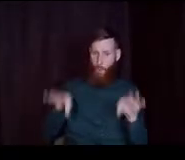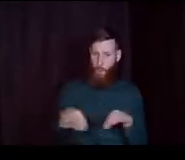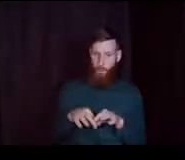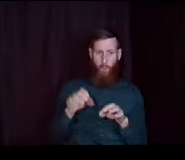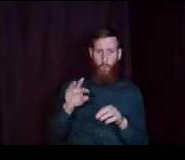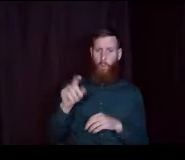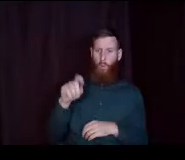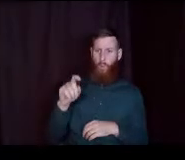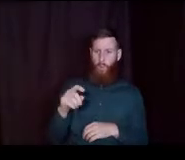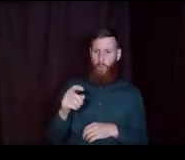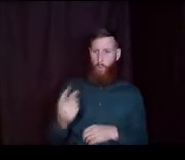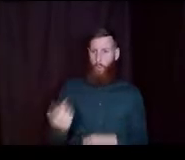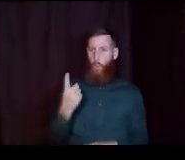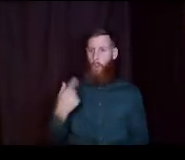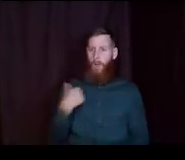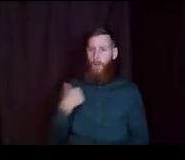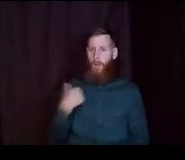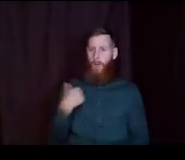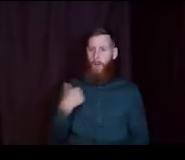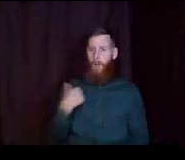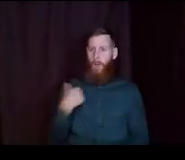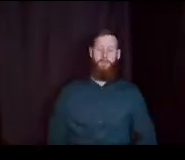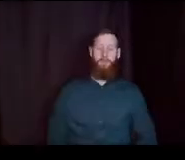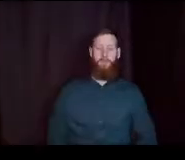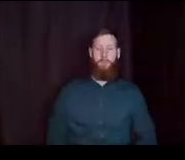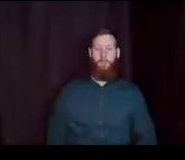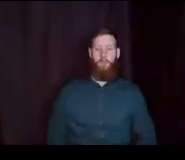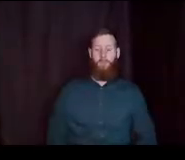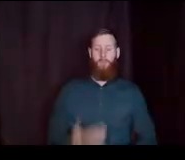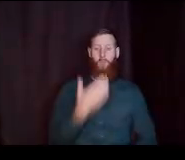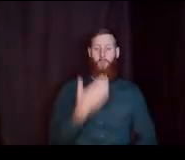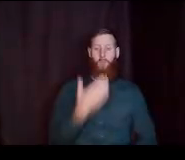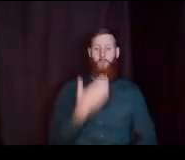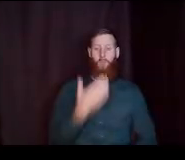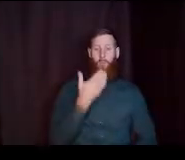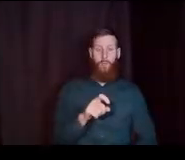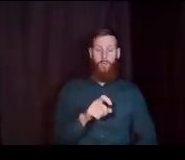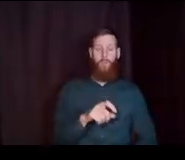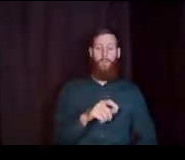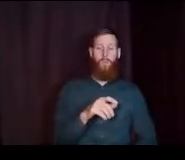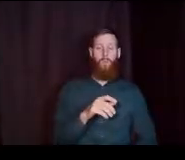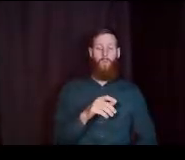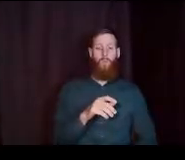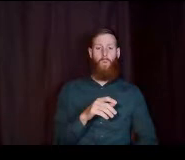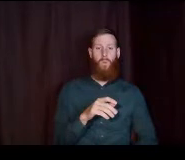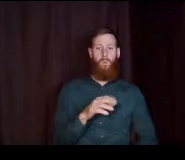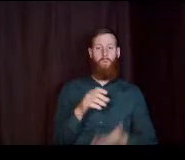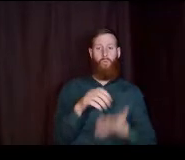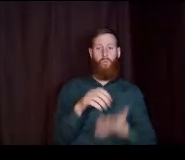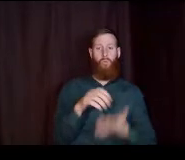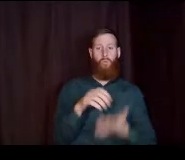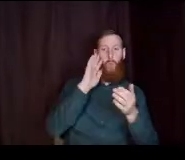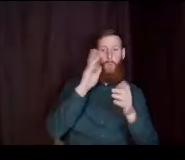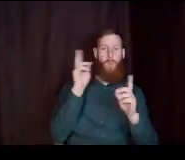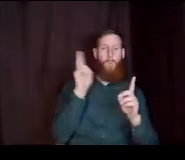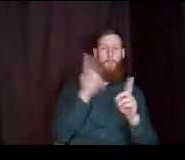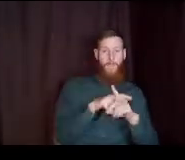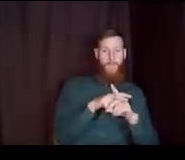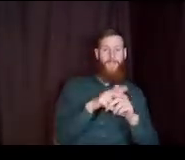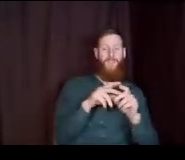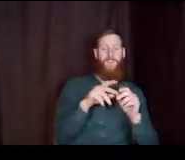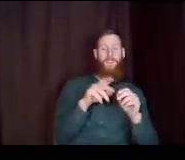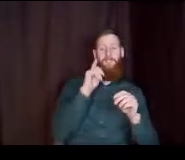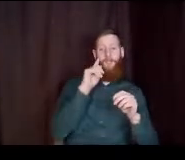it just be one of us? That's a good question. It'll be the student will apply. for the financial application,